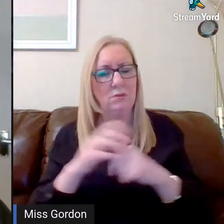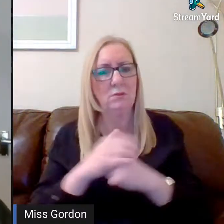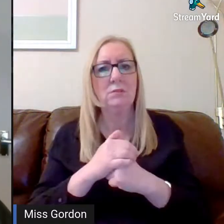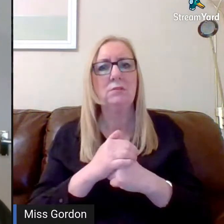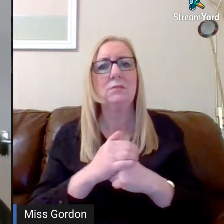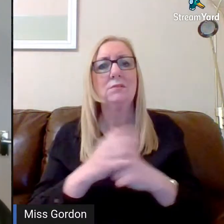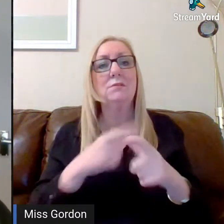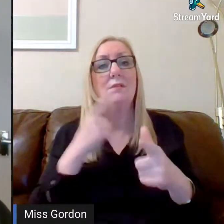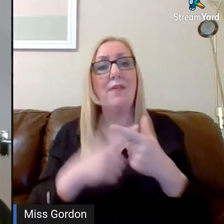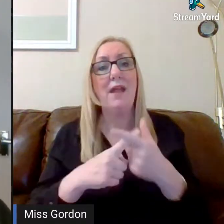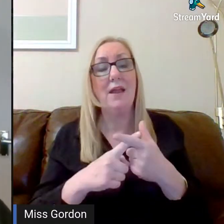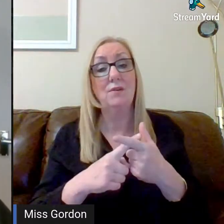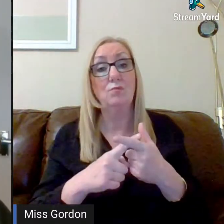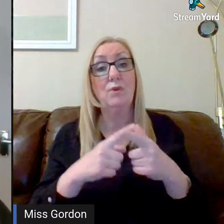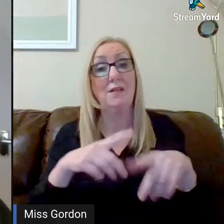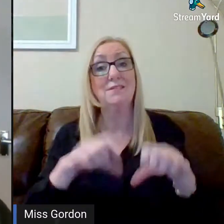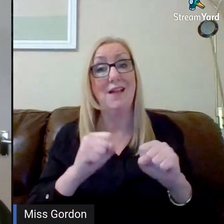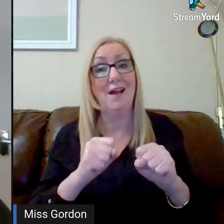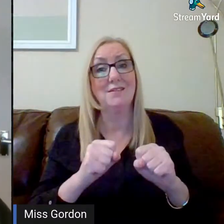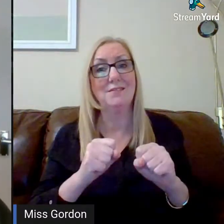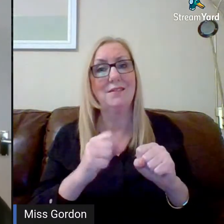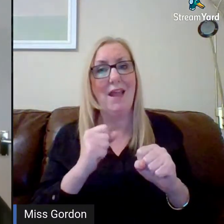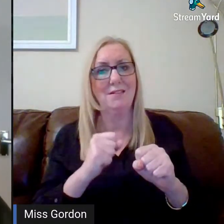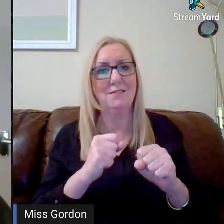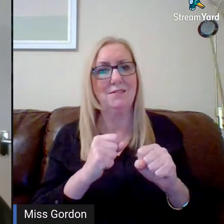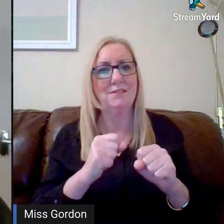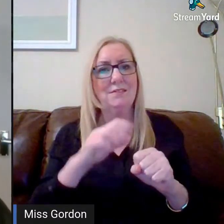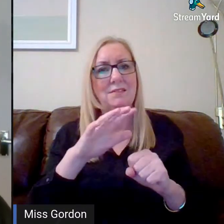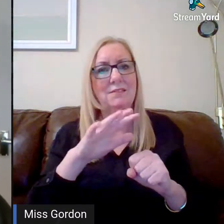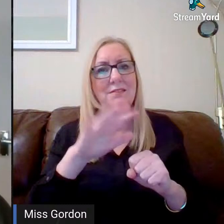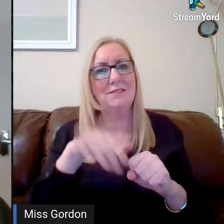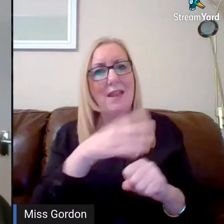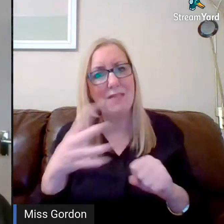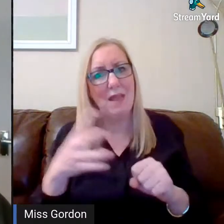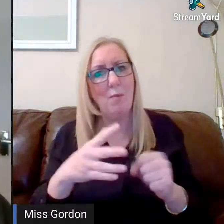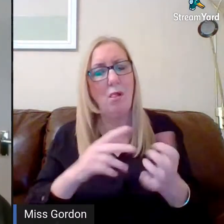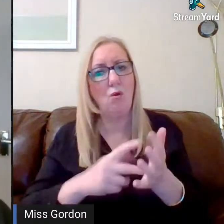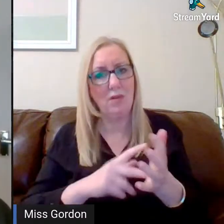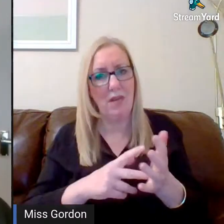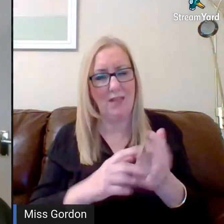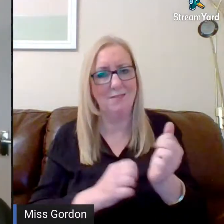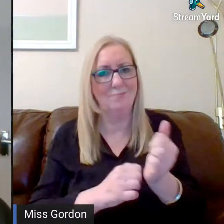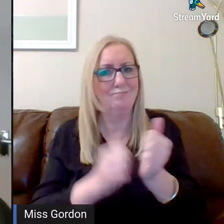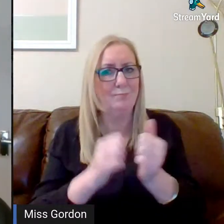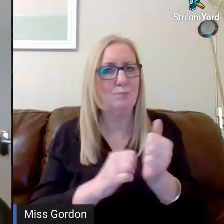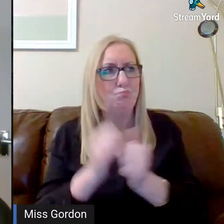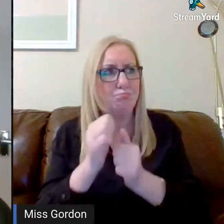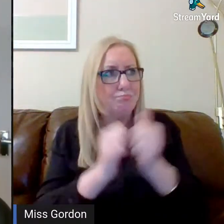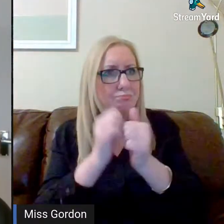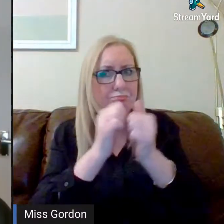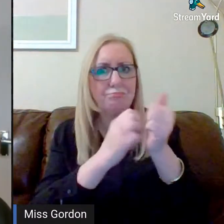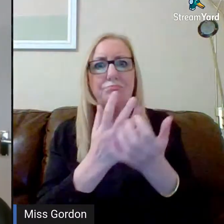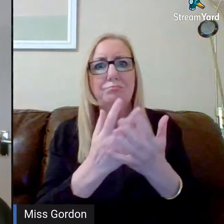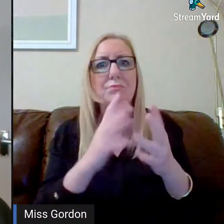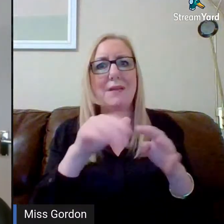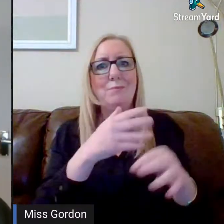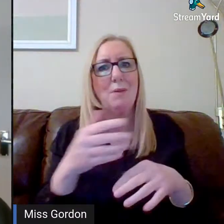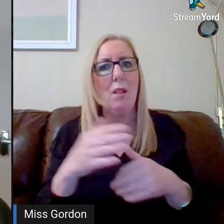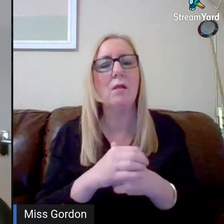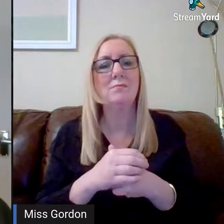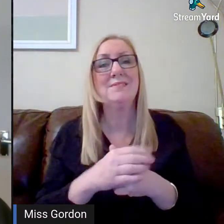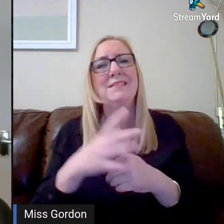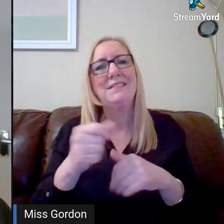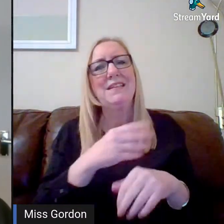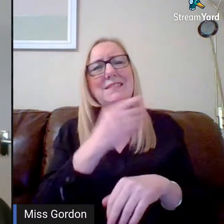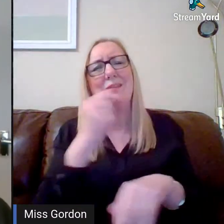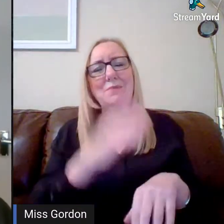sooner we can start to get that timetable constructed. As he's already said, it takes a wee bit